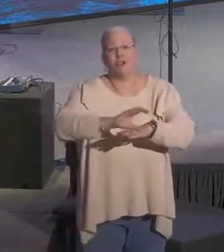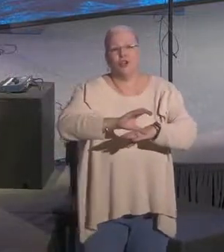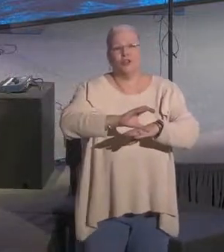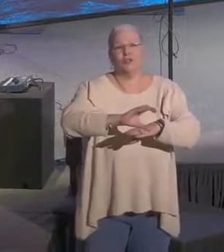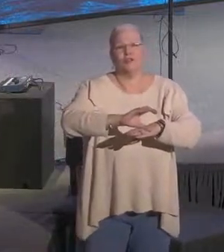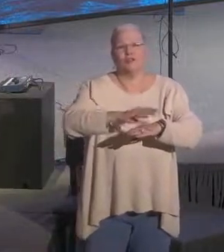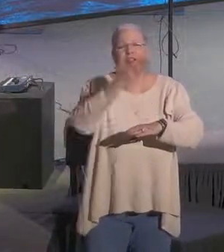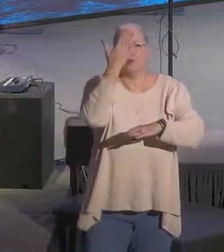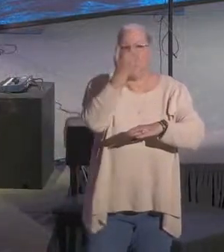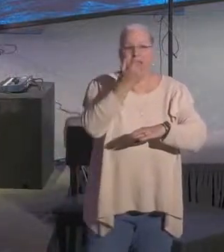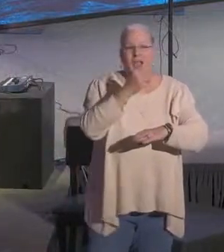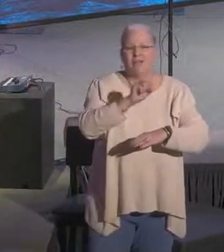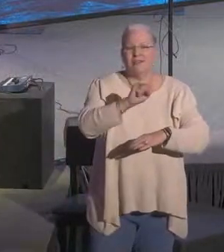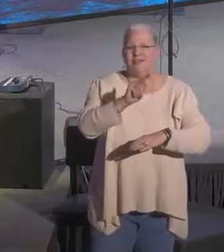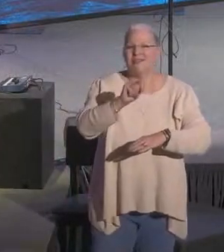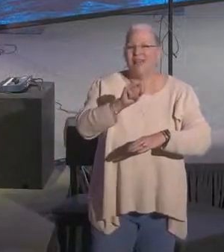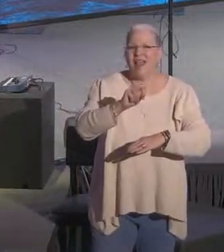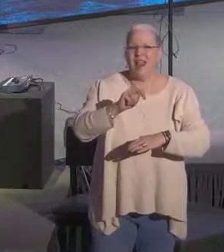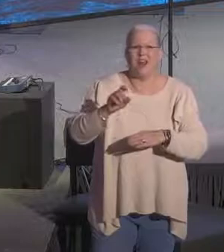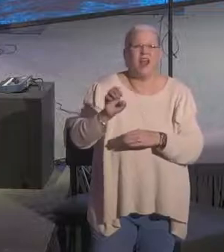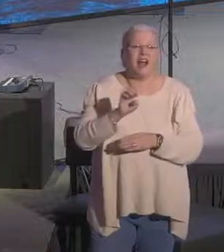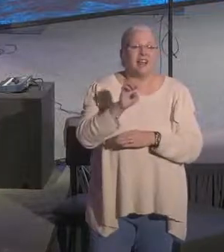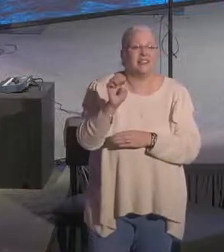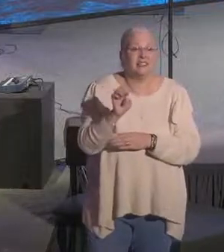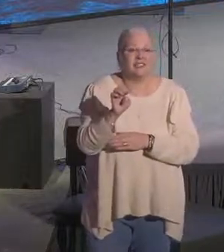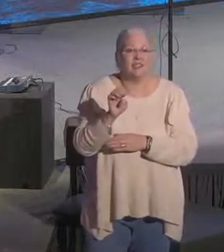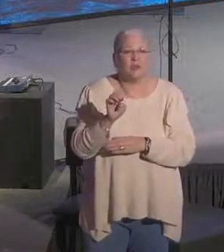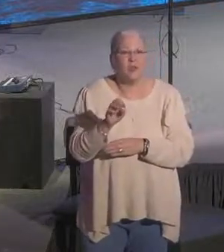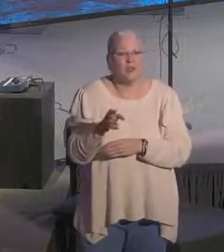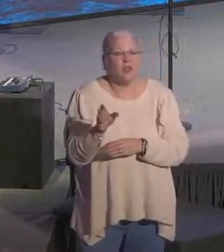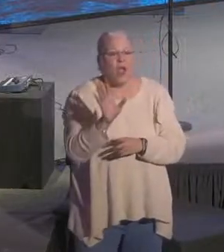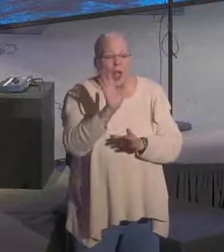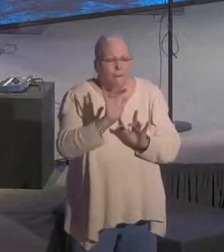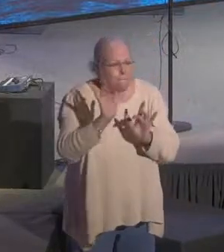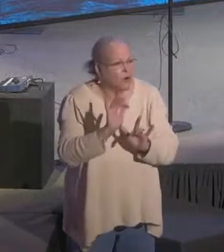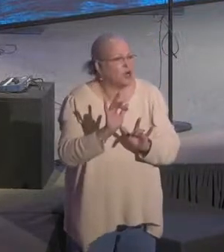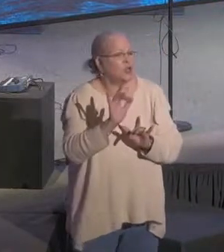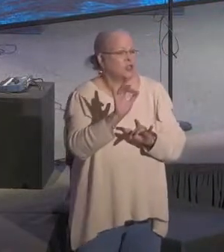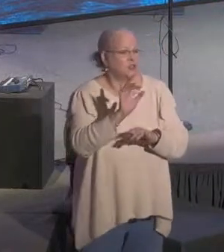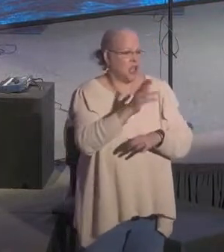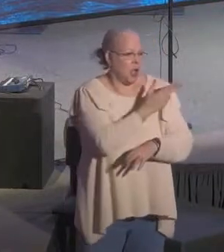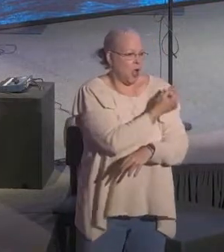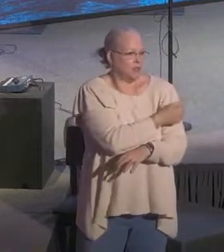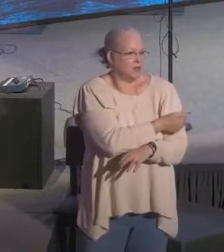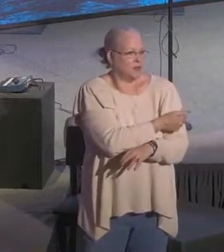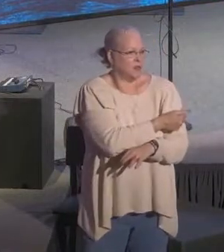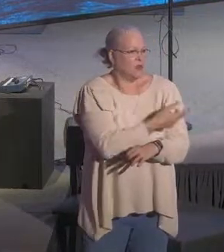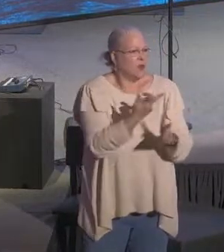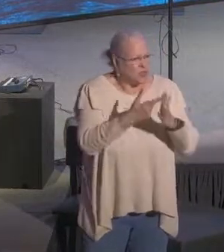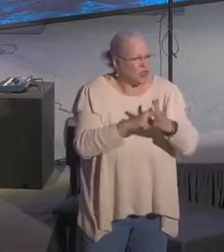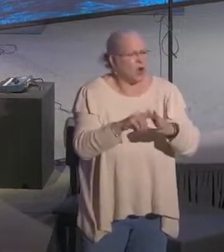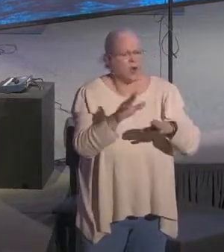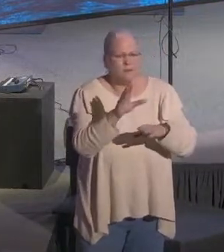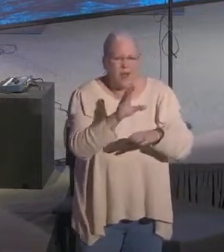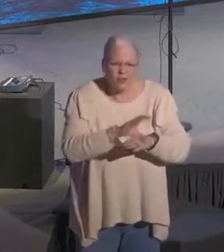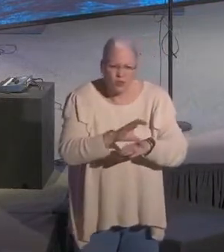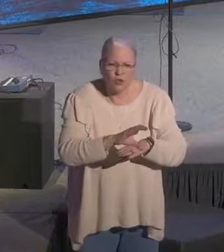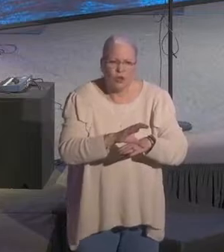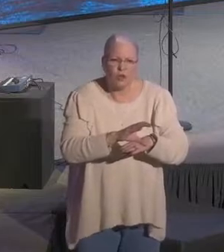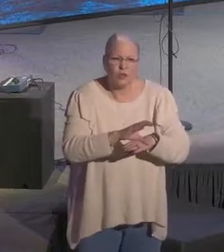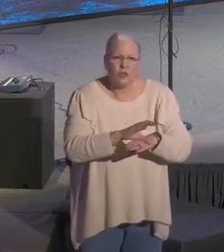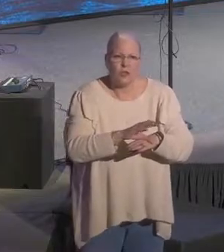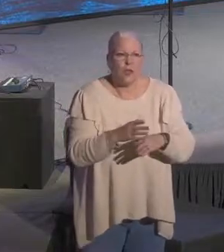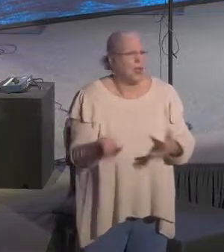Presbyterian and St. Elizabeth's and Mercy. The church has impacted our society in an incredible way.